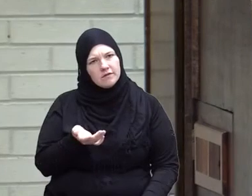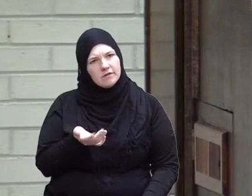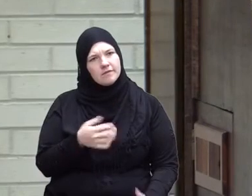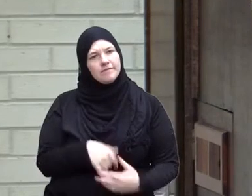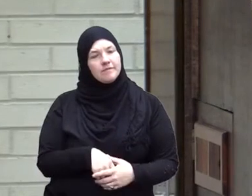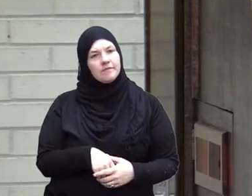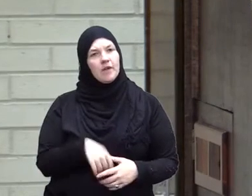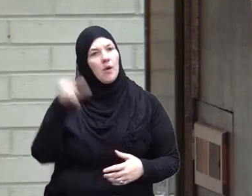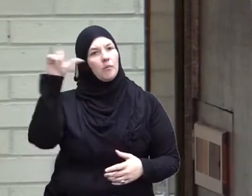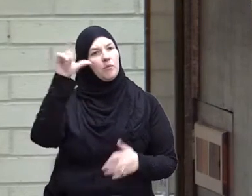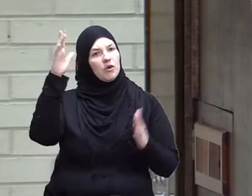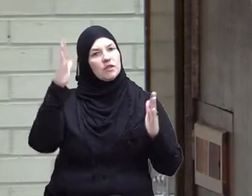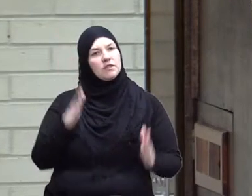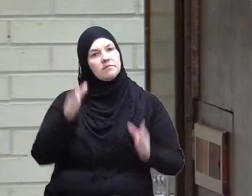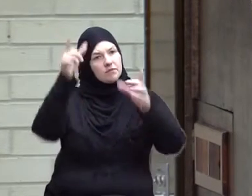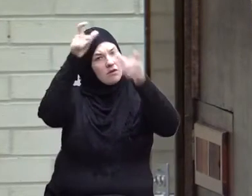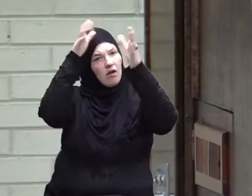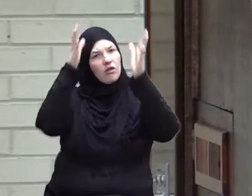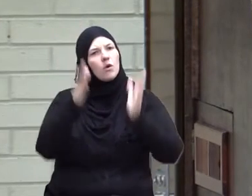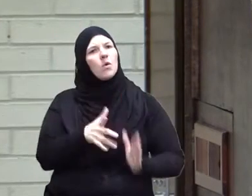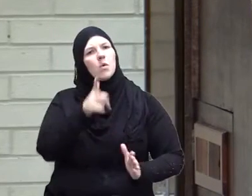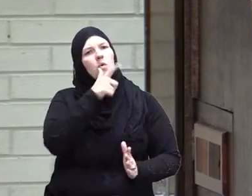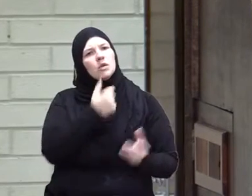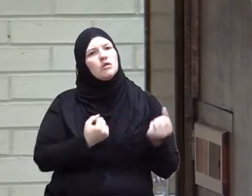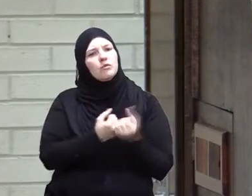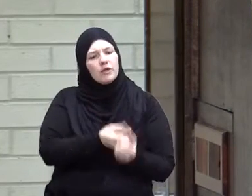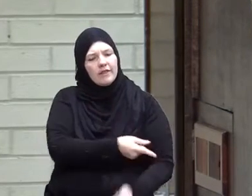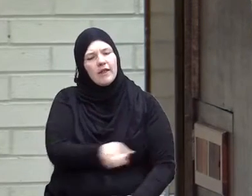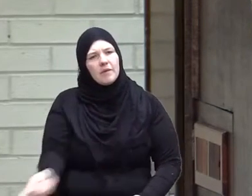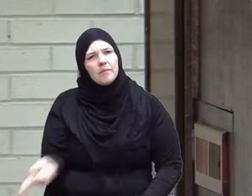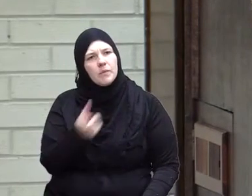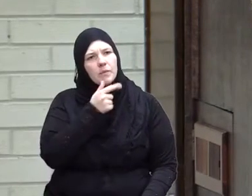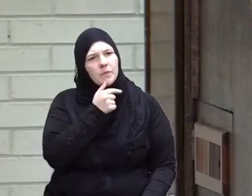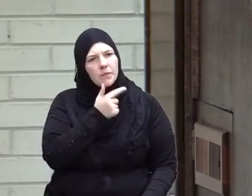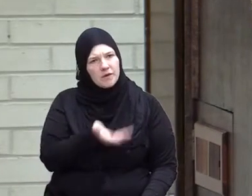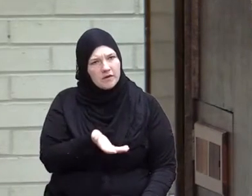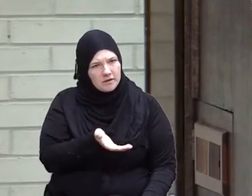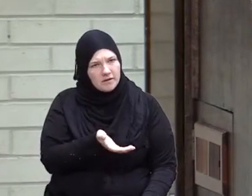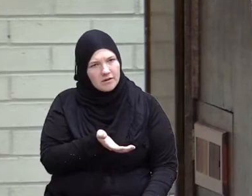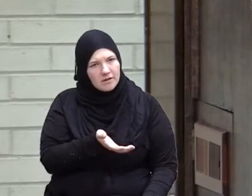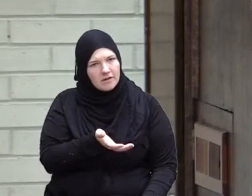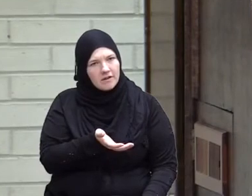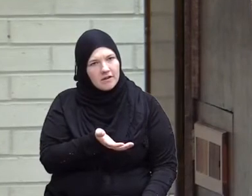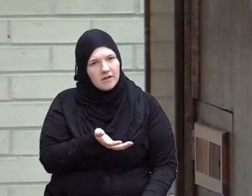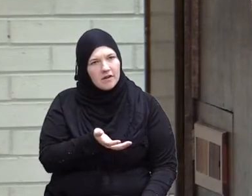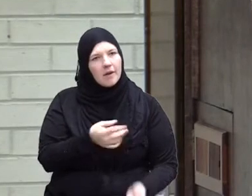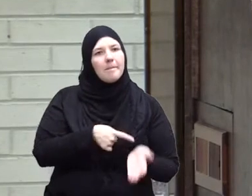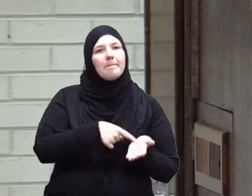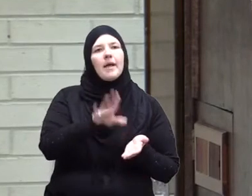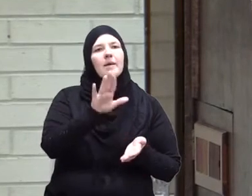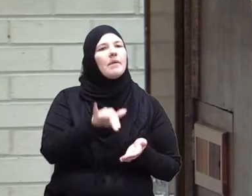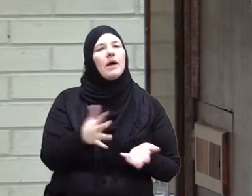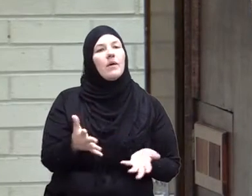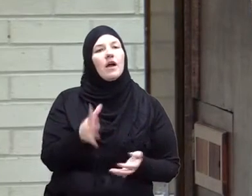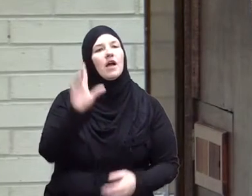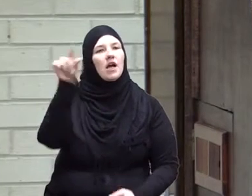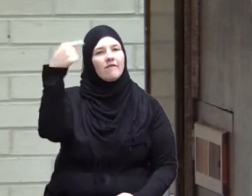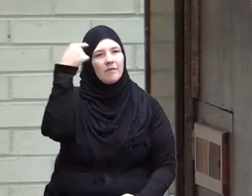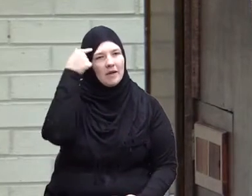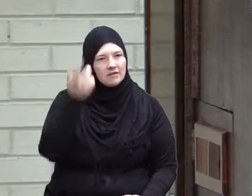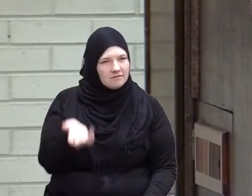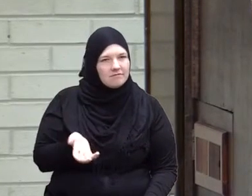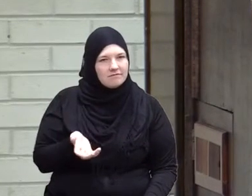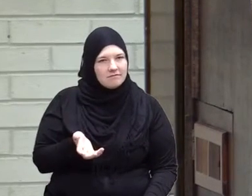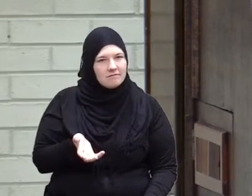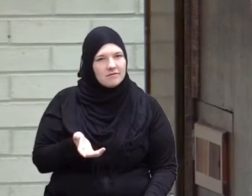Muslim scholars who is sponsoring them? Muslim scholars are paid by governments so imagine